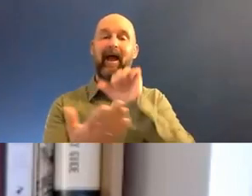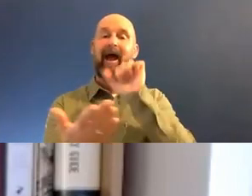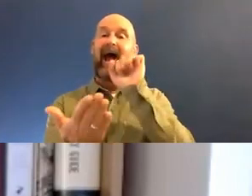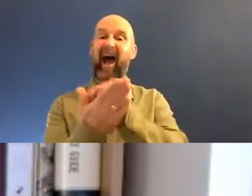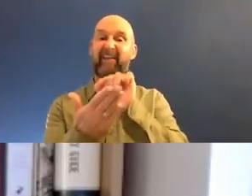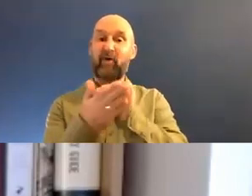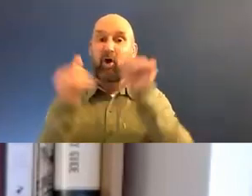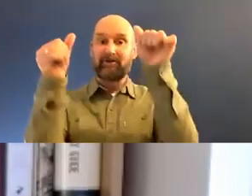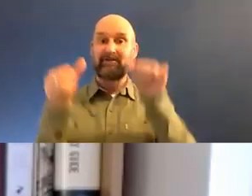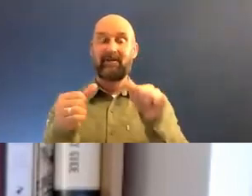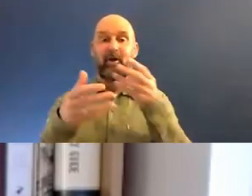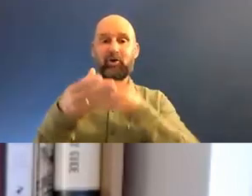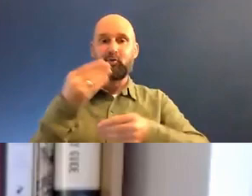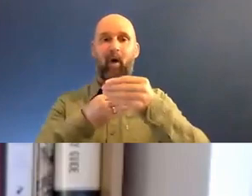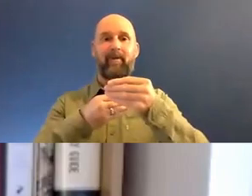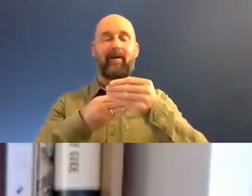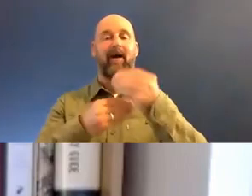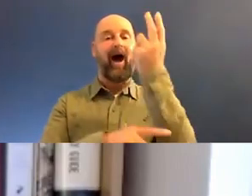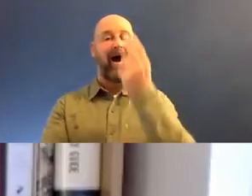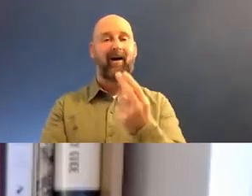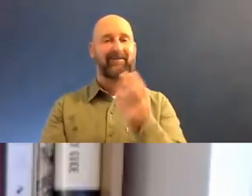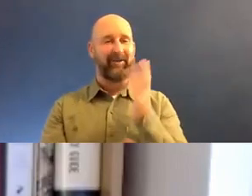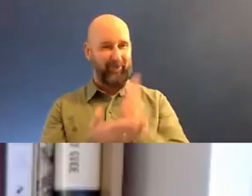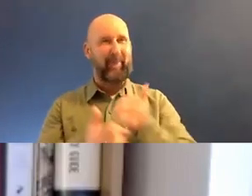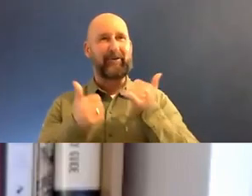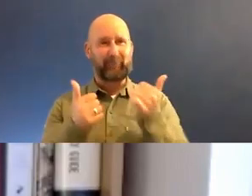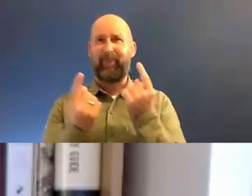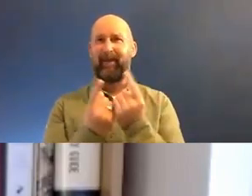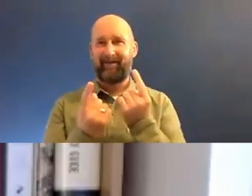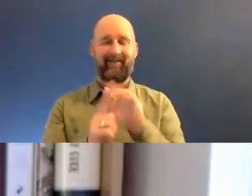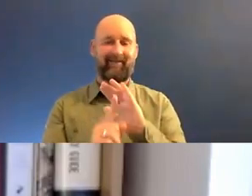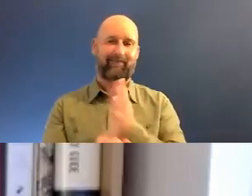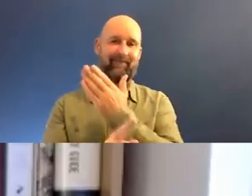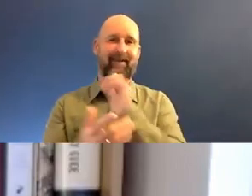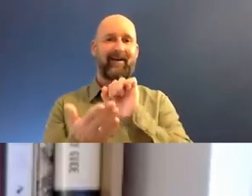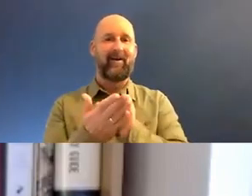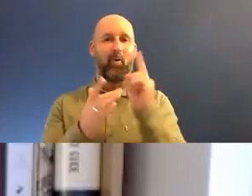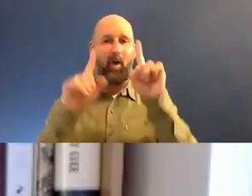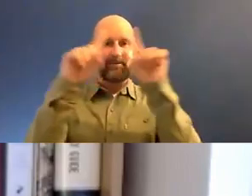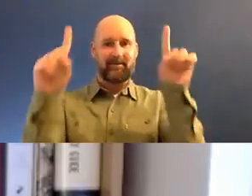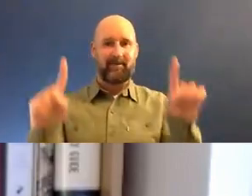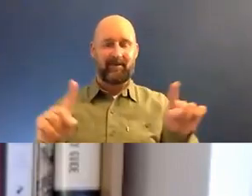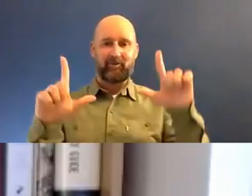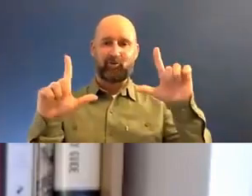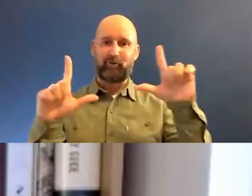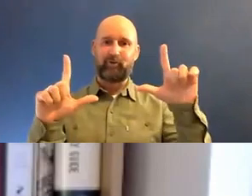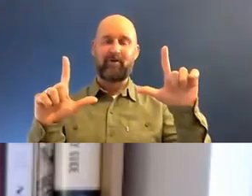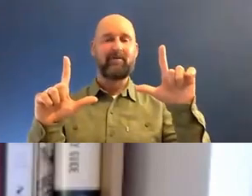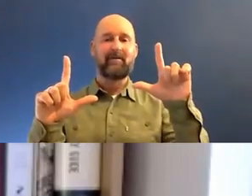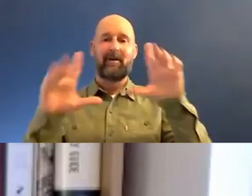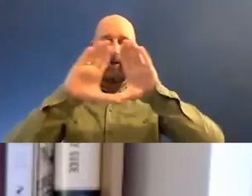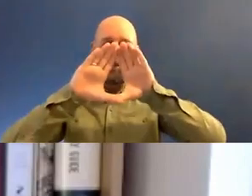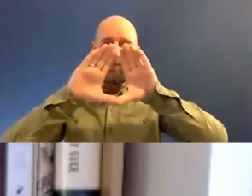with art has surely to be a good thing. Just that one screenshot you have there of the mural